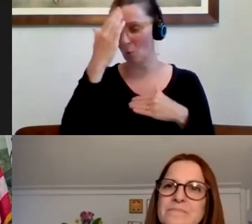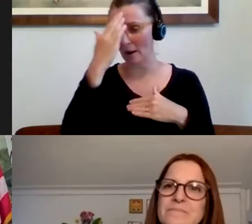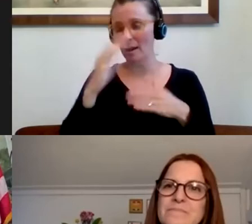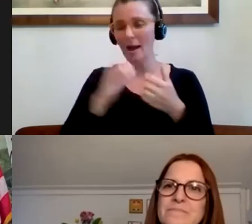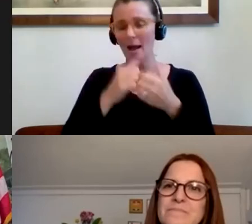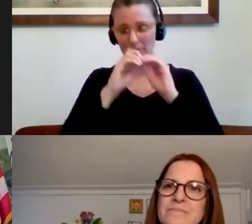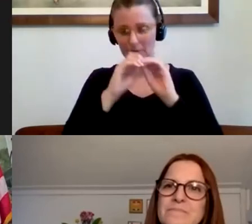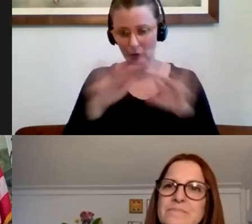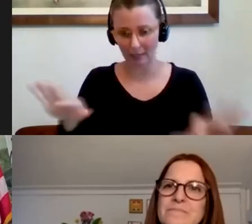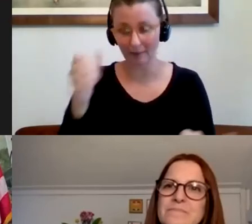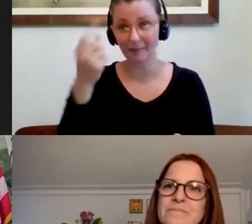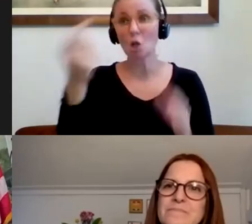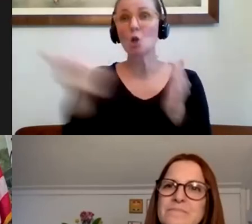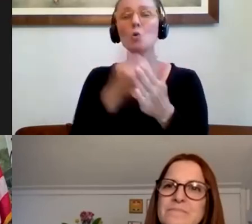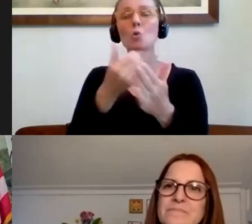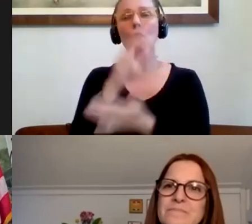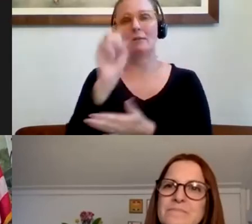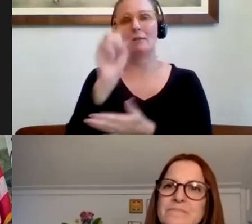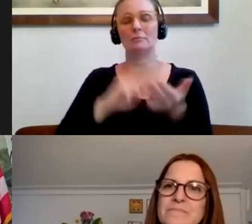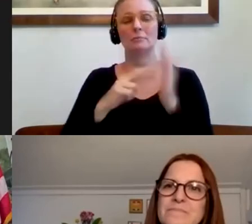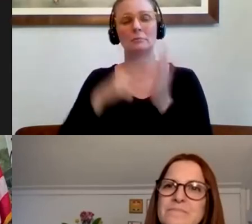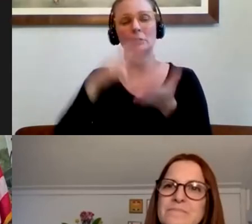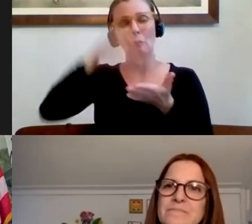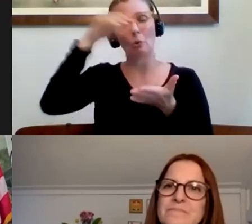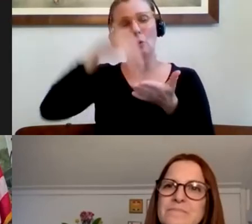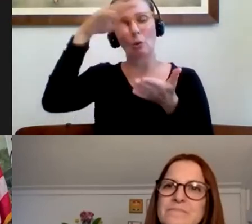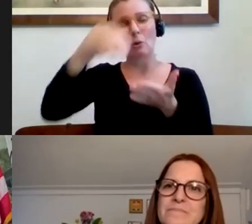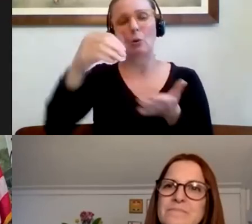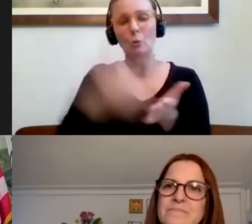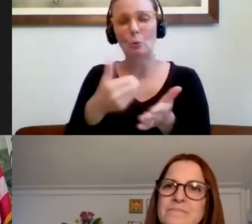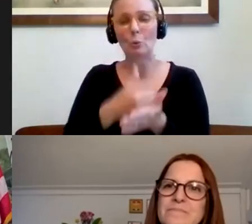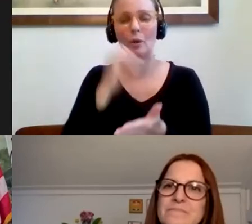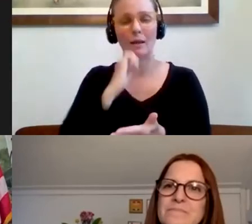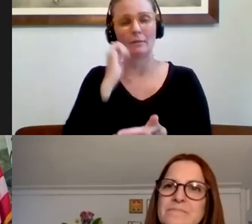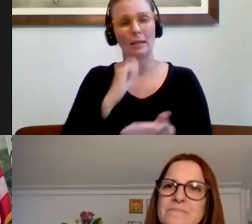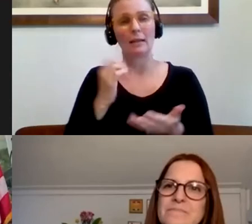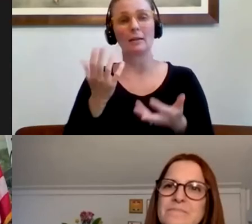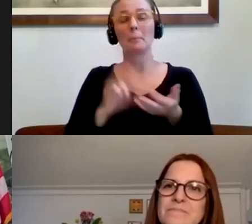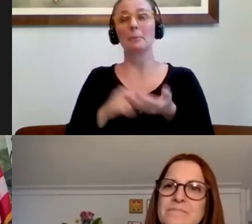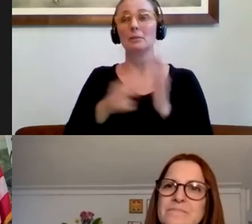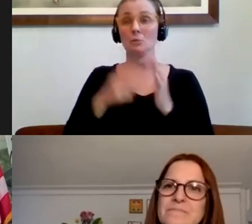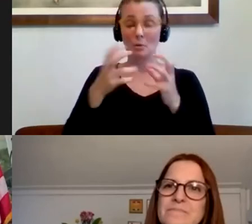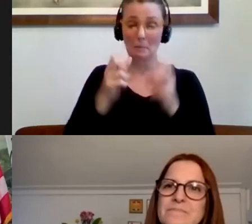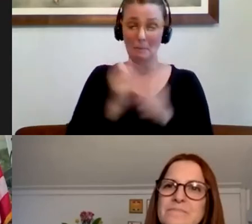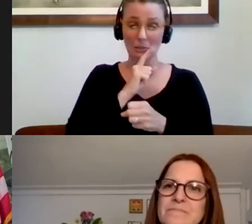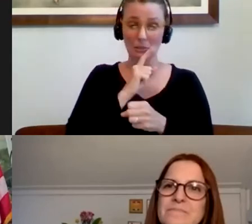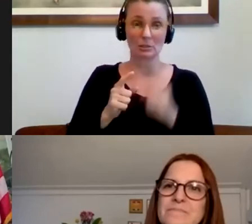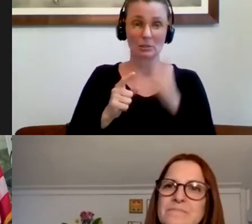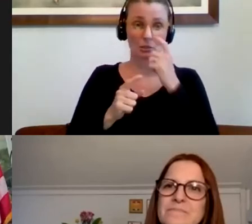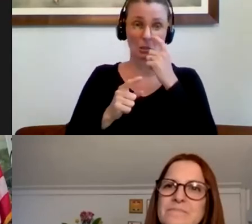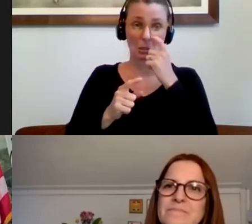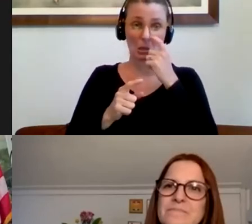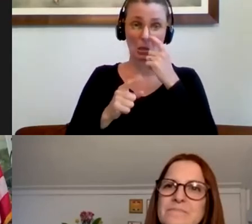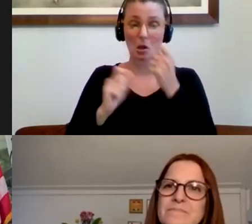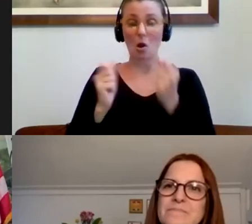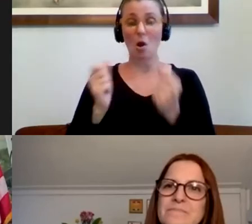this virus every single day. So I think that's part of the reason why we need to make sure that we are taking and looking at those precautions, uh,